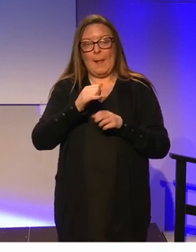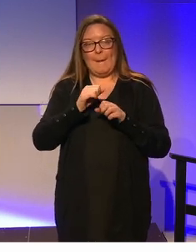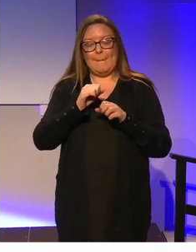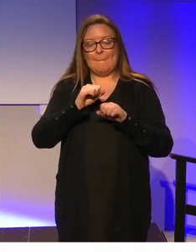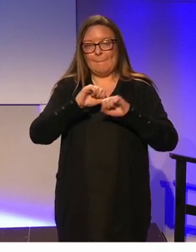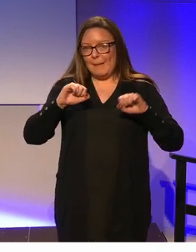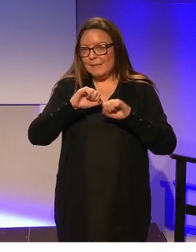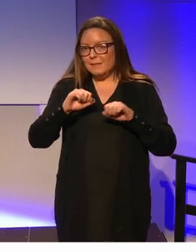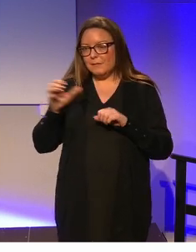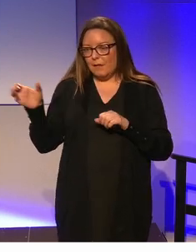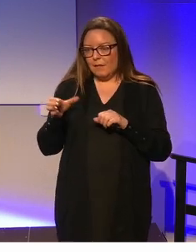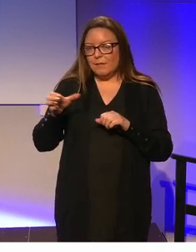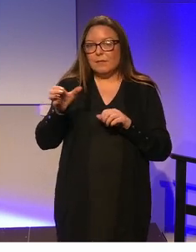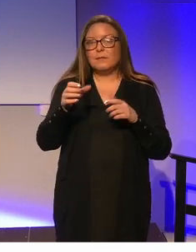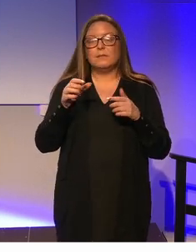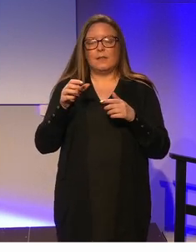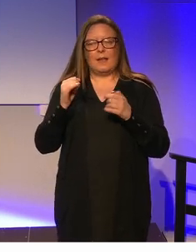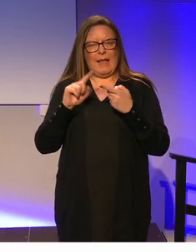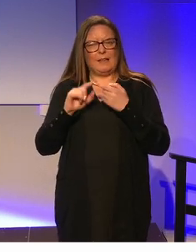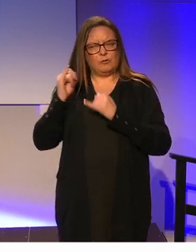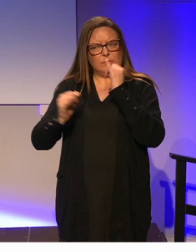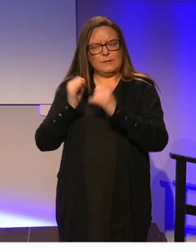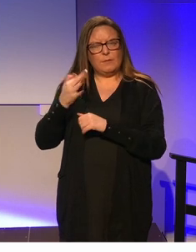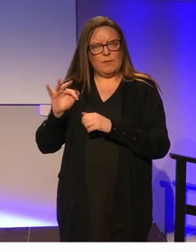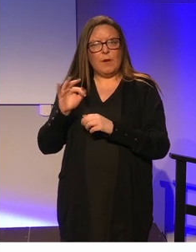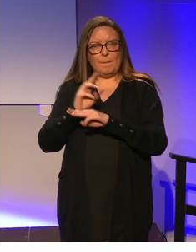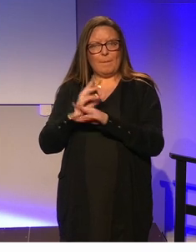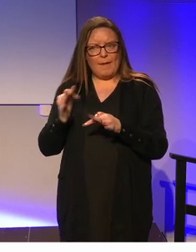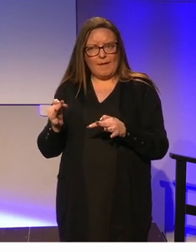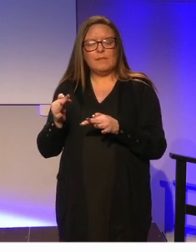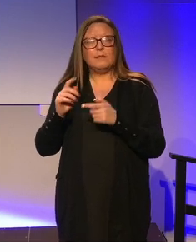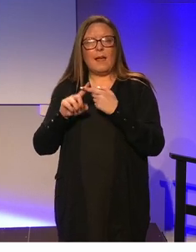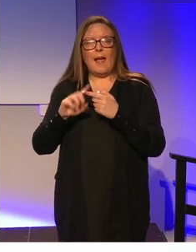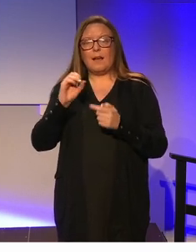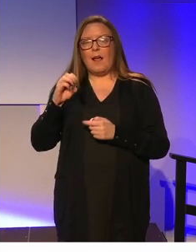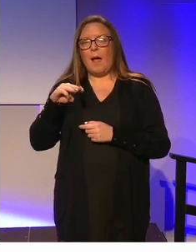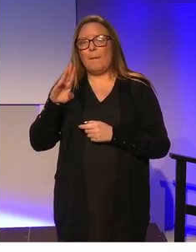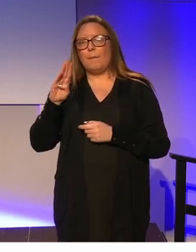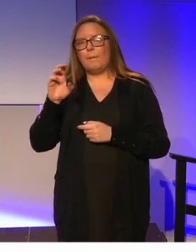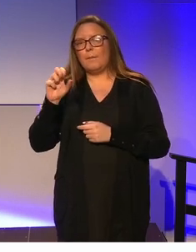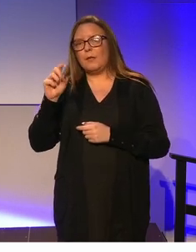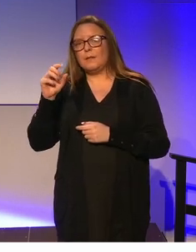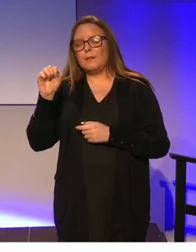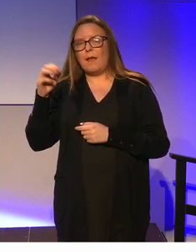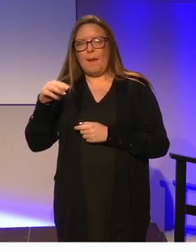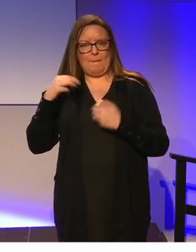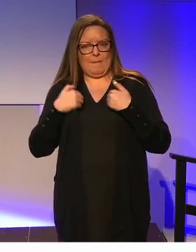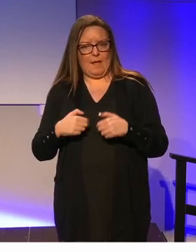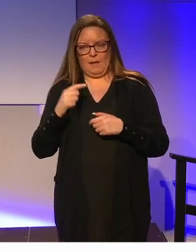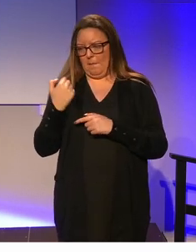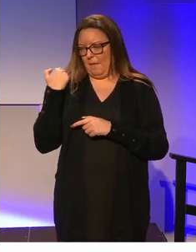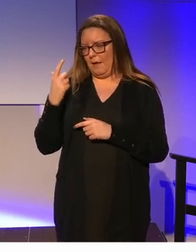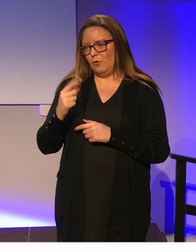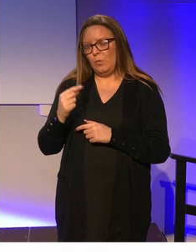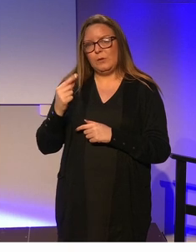recent times, the government has faced criticism from parents and necessitating involvement from the Ombudsman in 2022. And it was reported